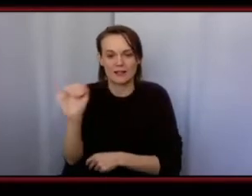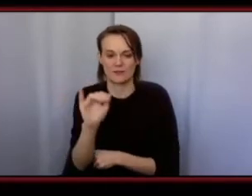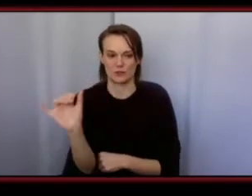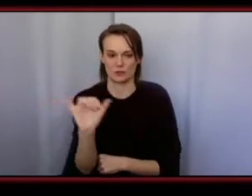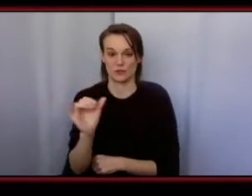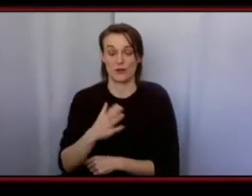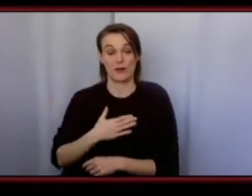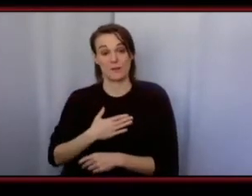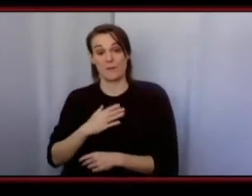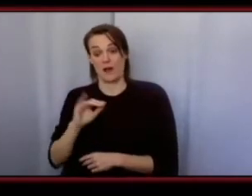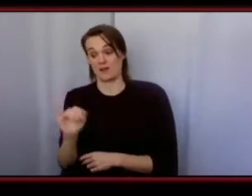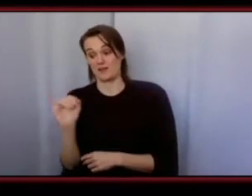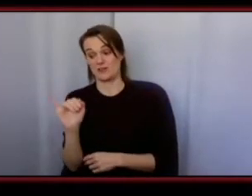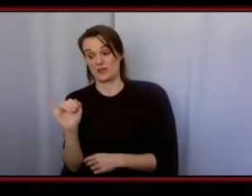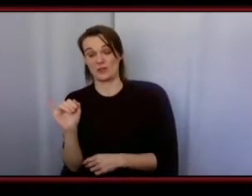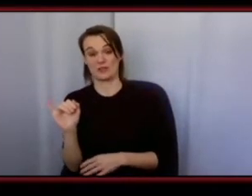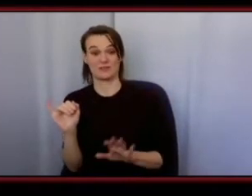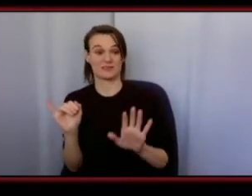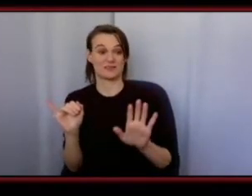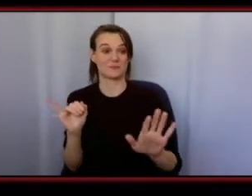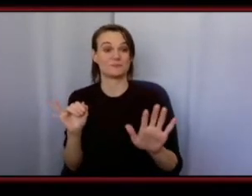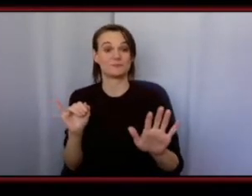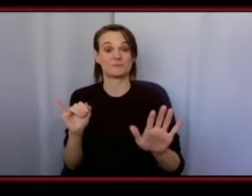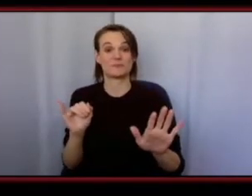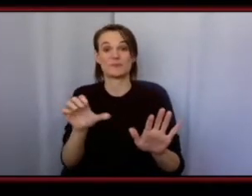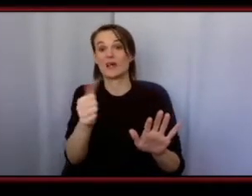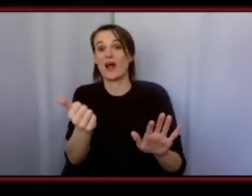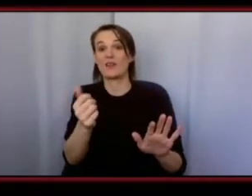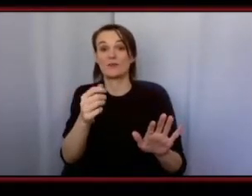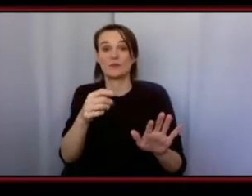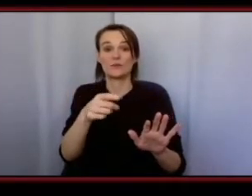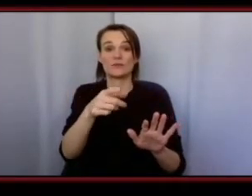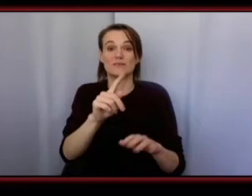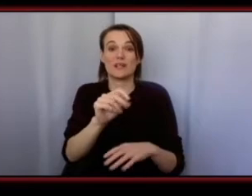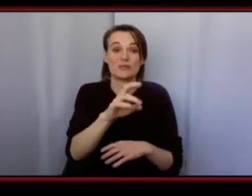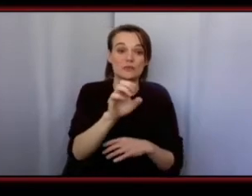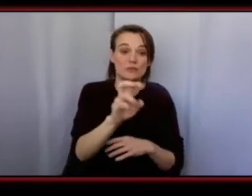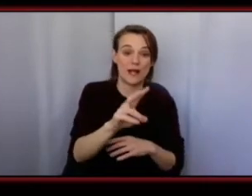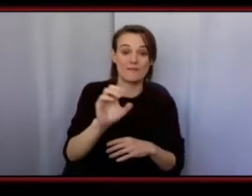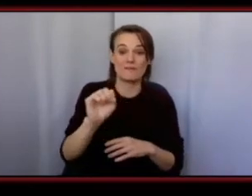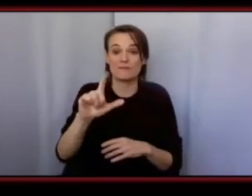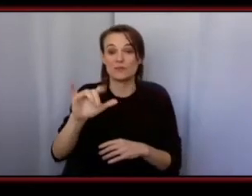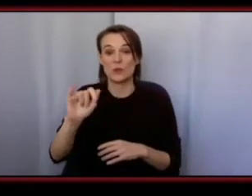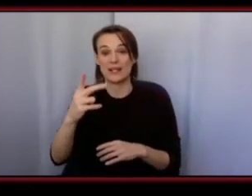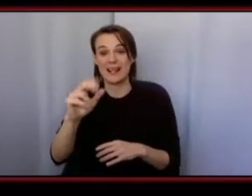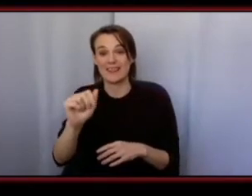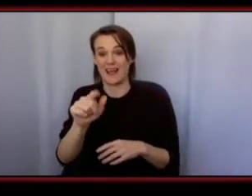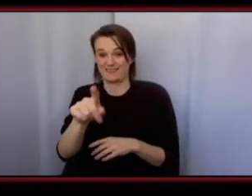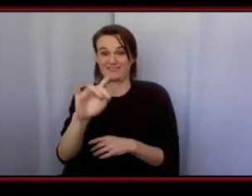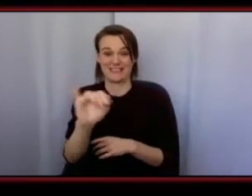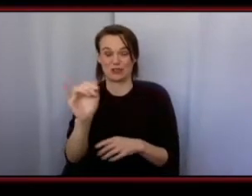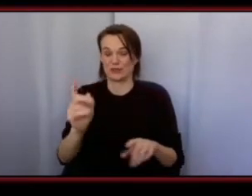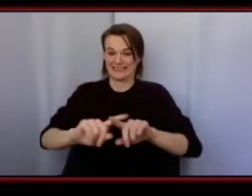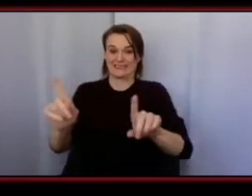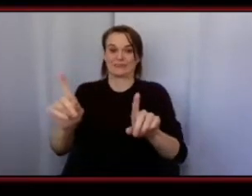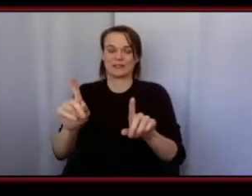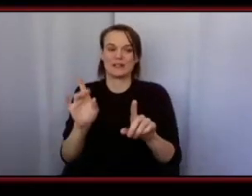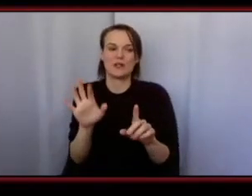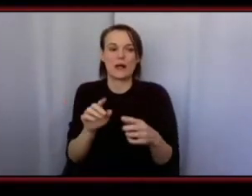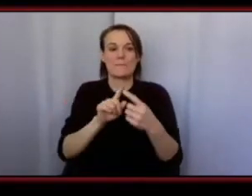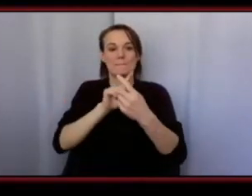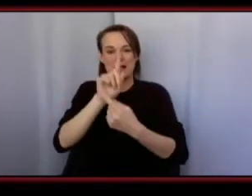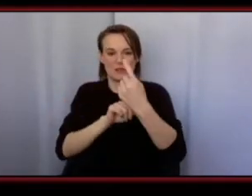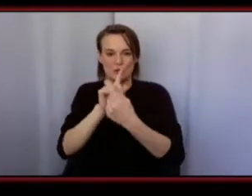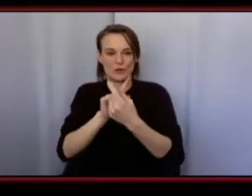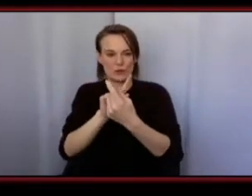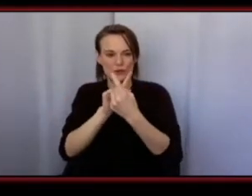have would be different than the type of insurance the other presenters have so i think that that's the thing about getting mentors and learning what